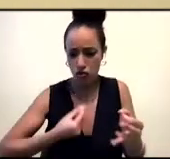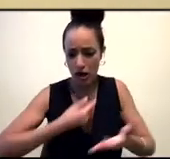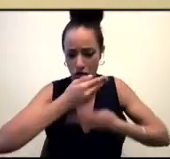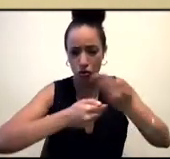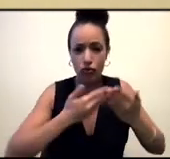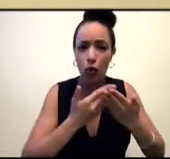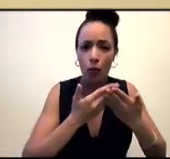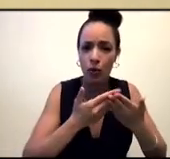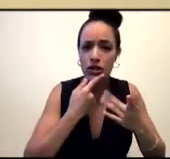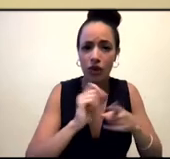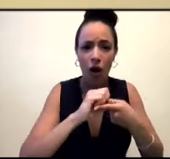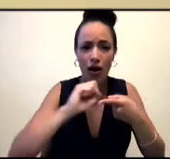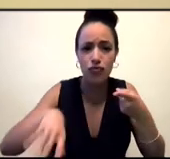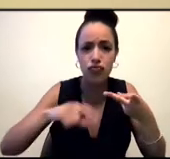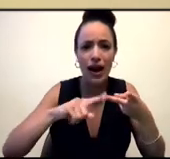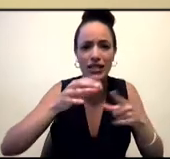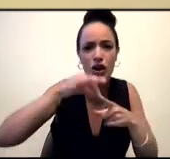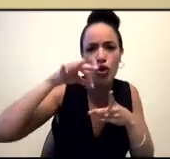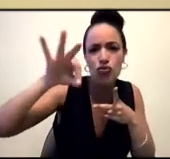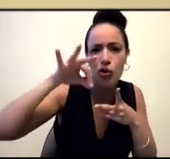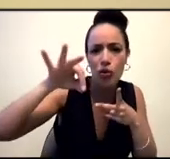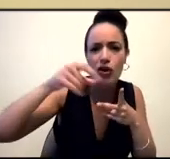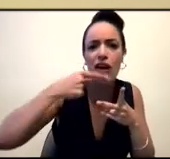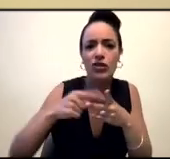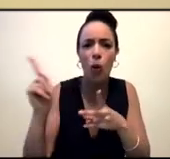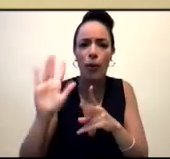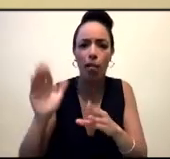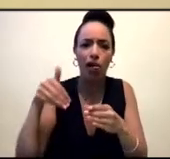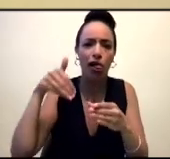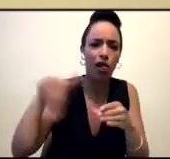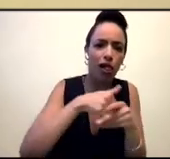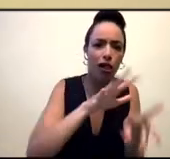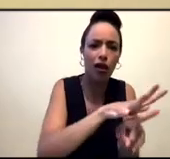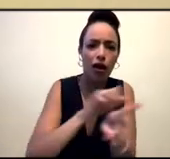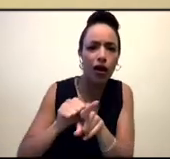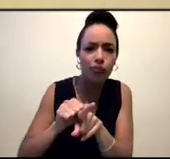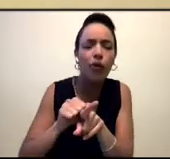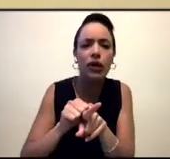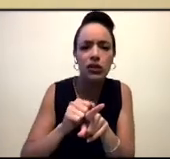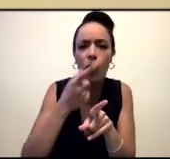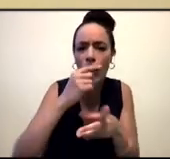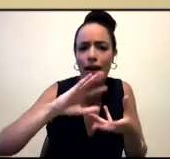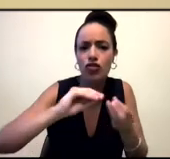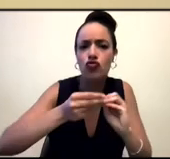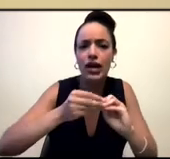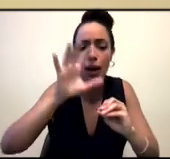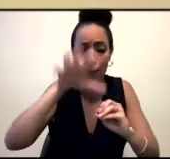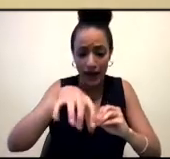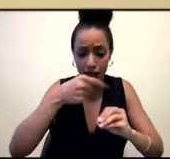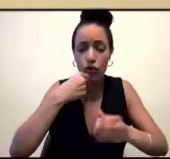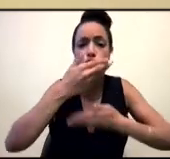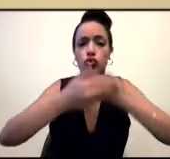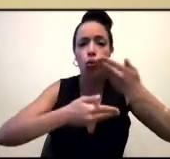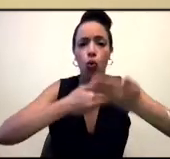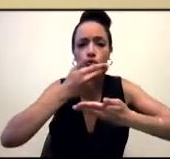-opted or tokenised, we can create space for queer and trans Muslim stories to be told on their own terms. So